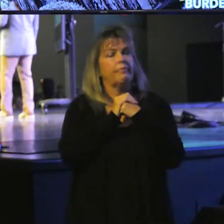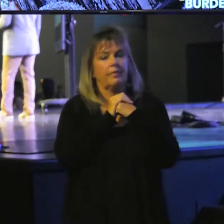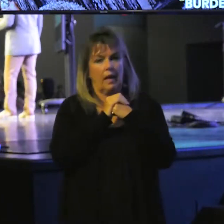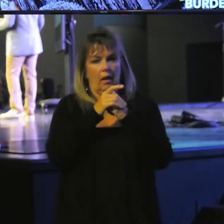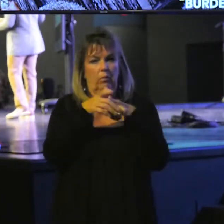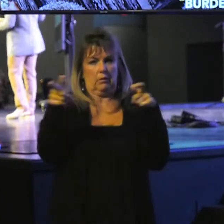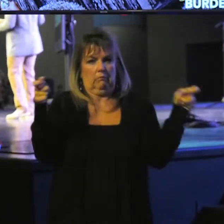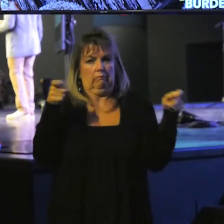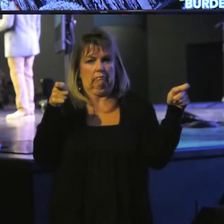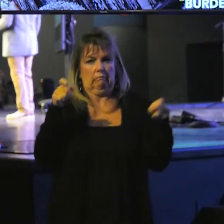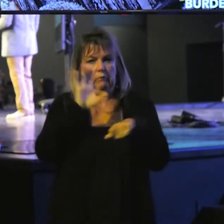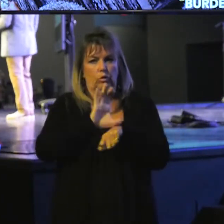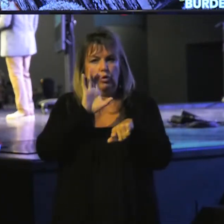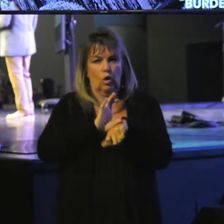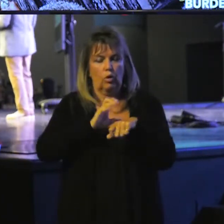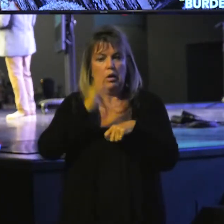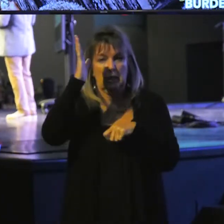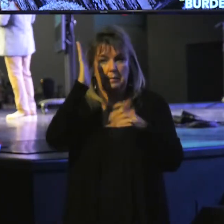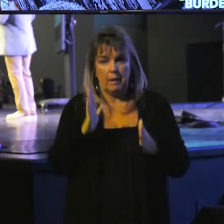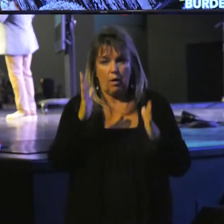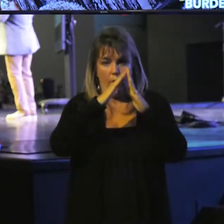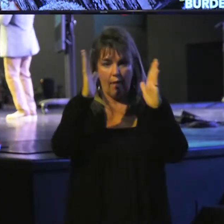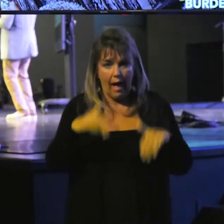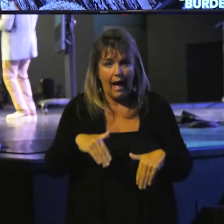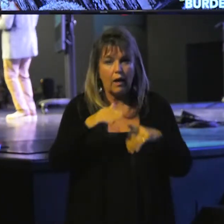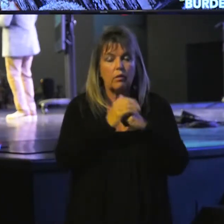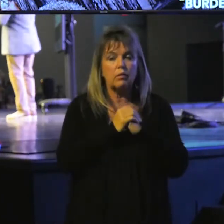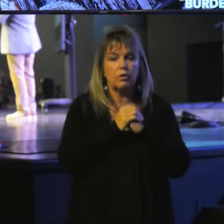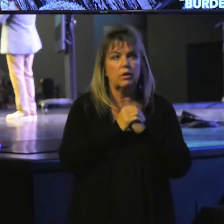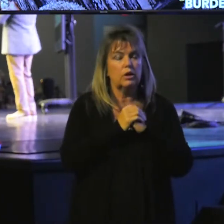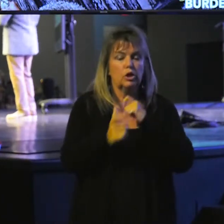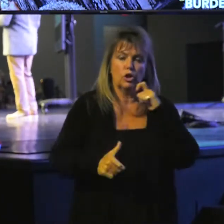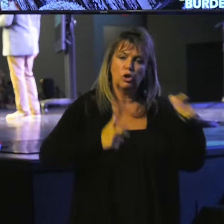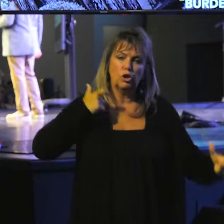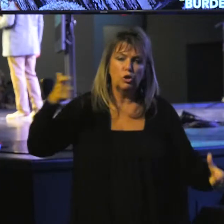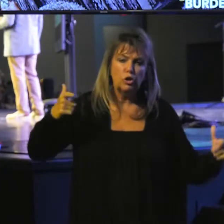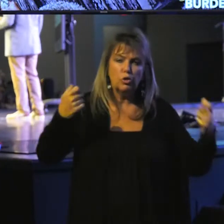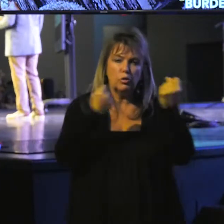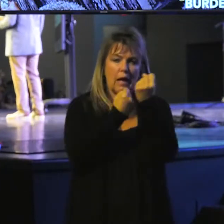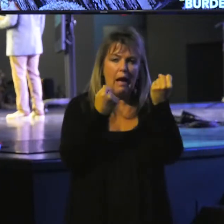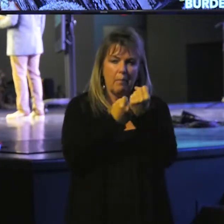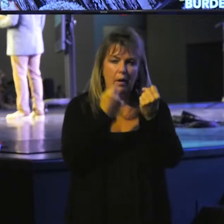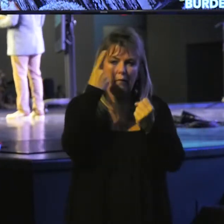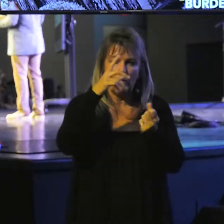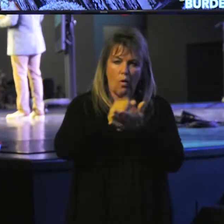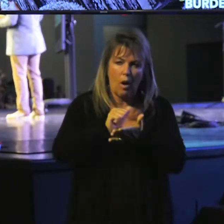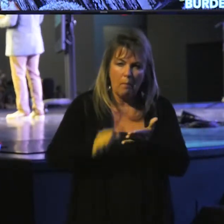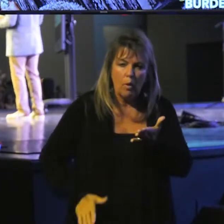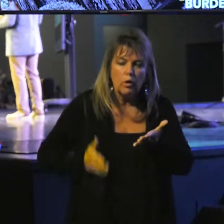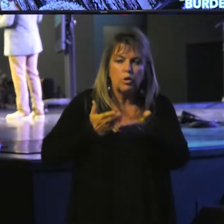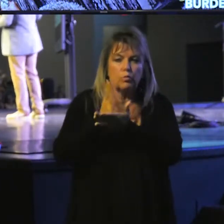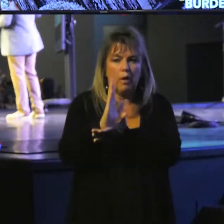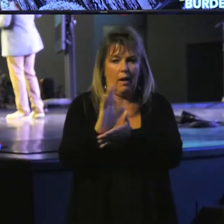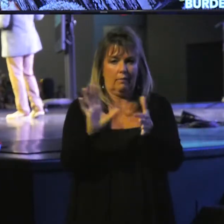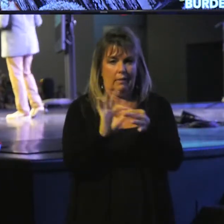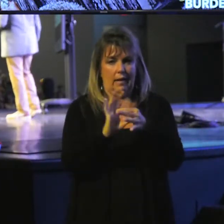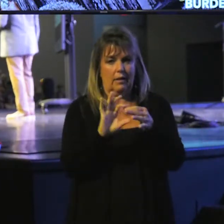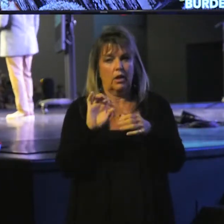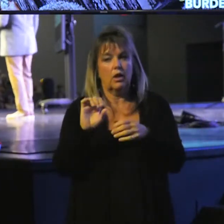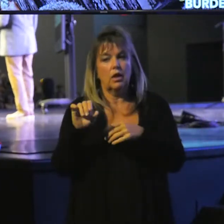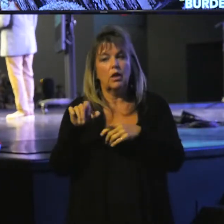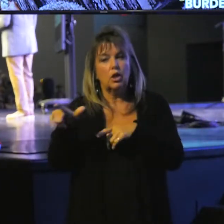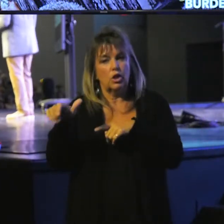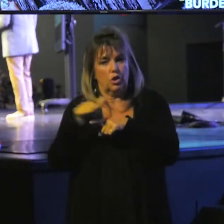church where the speaker of the house, who is a huge advocate for abortion rights, says that she